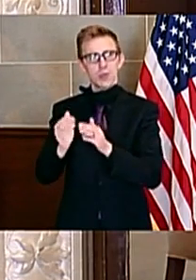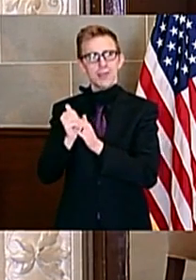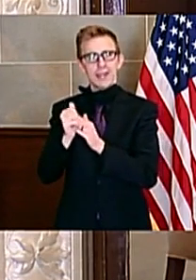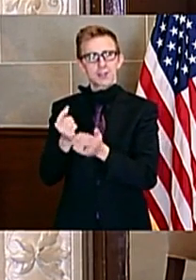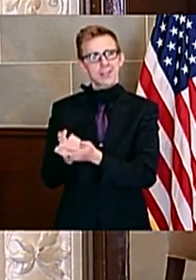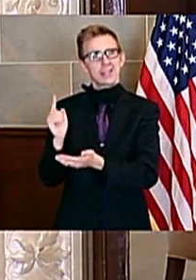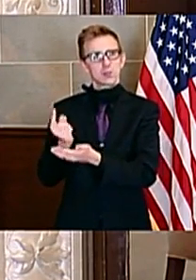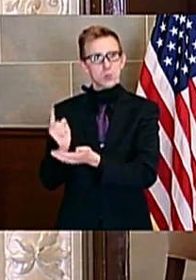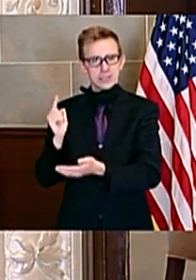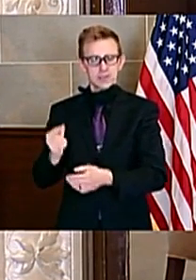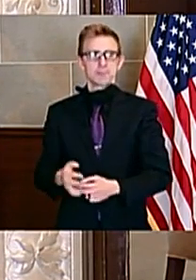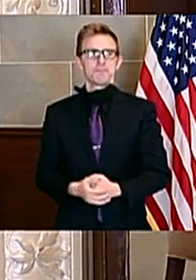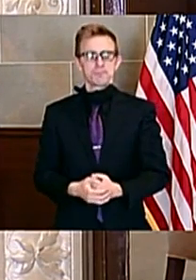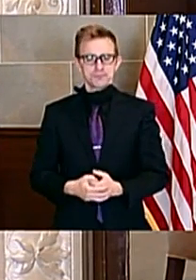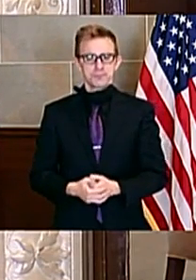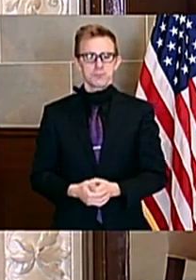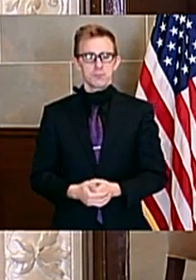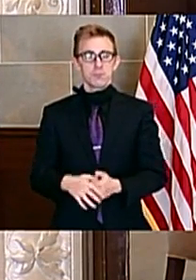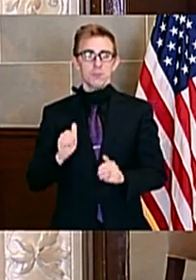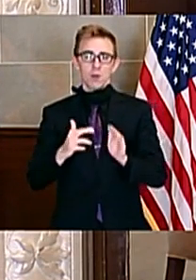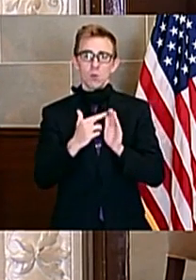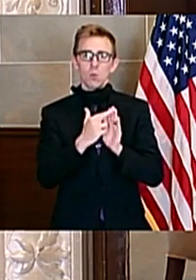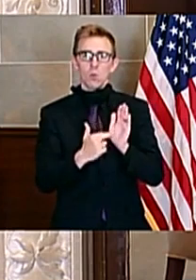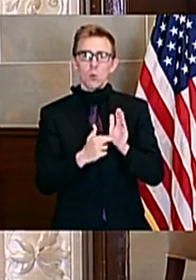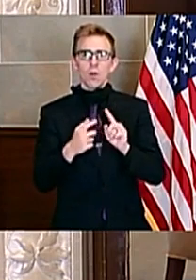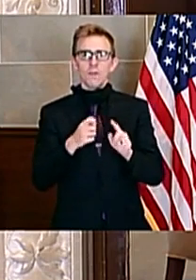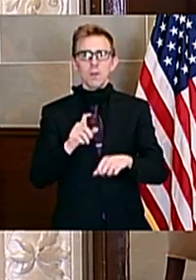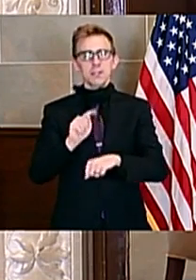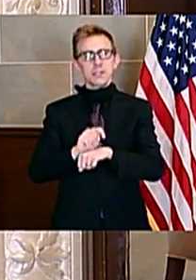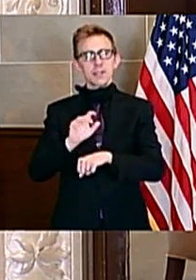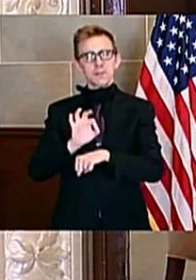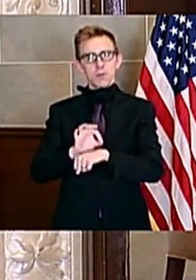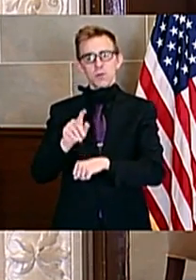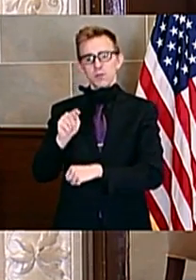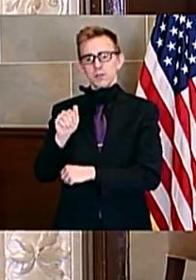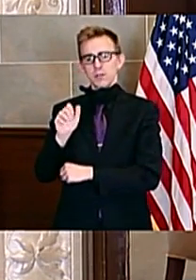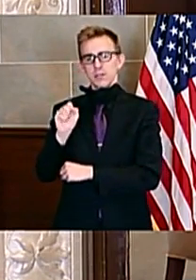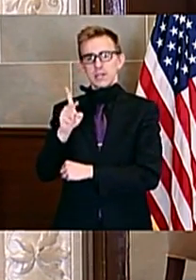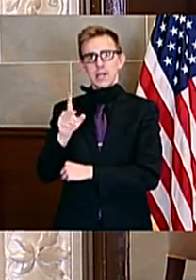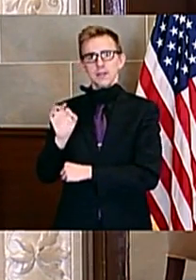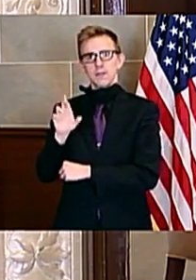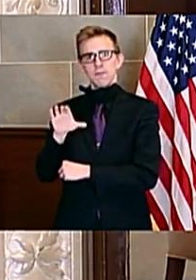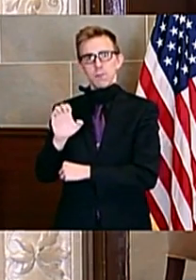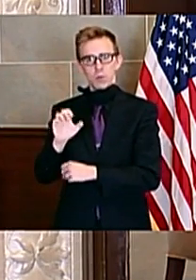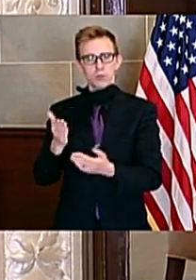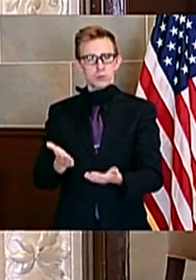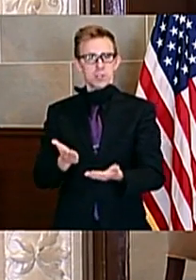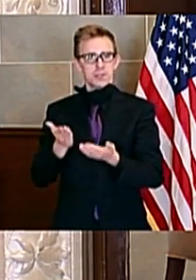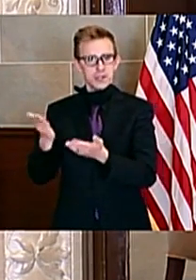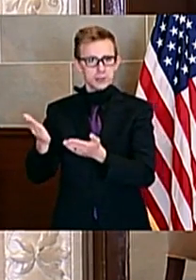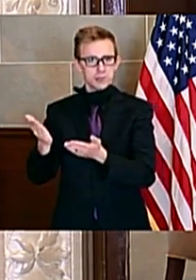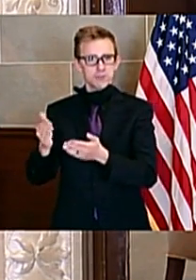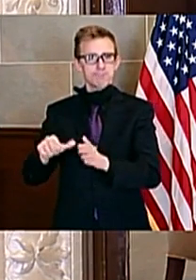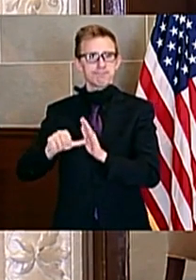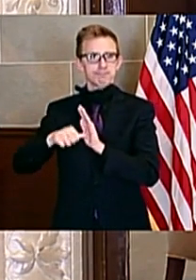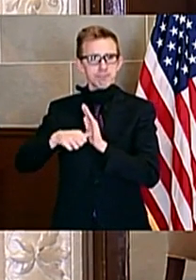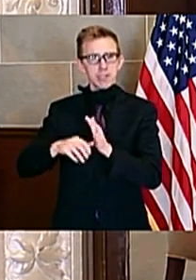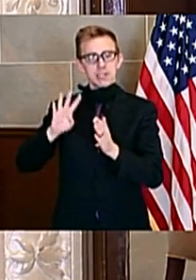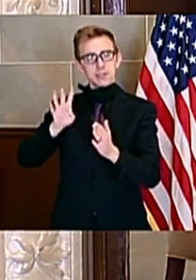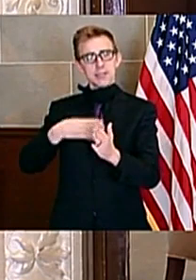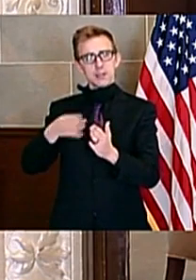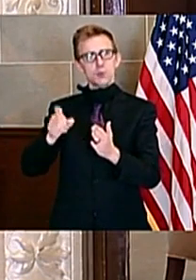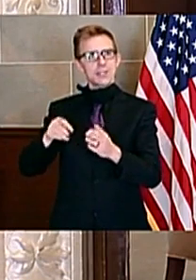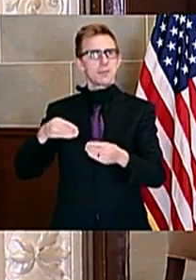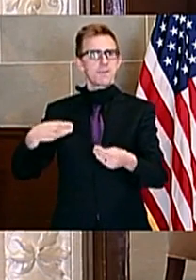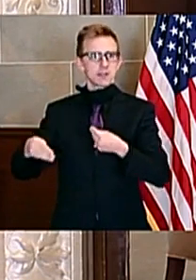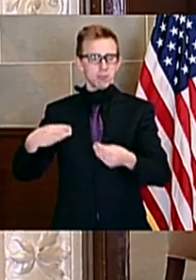last week. This guidance was informed by task force recommendations that emphasized scheduling flexibility